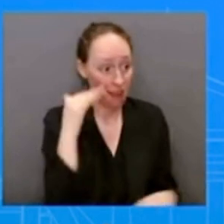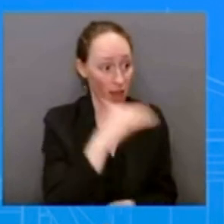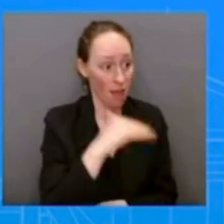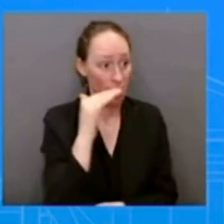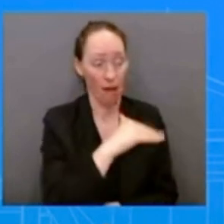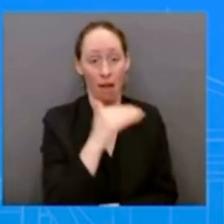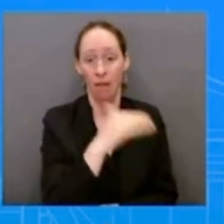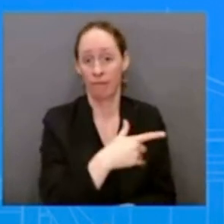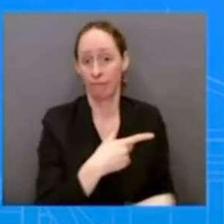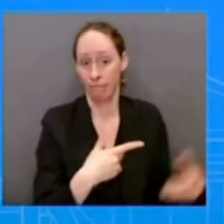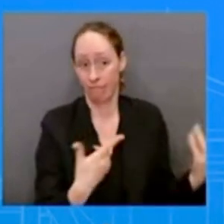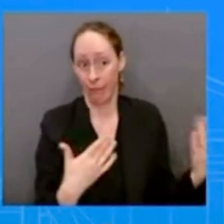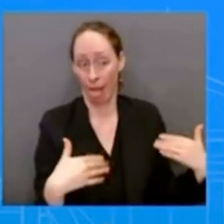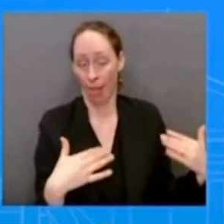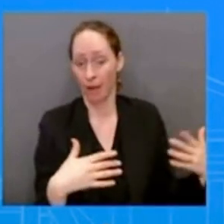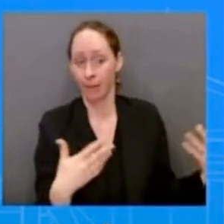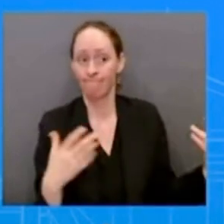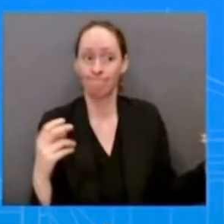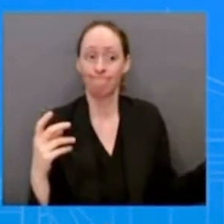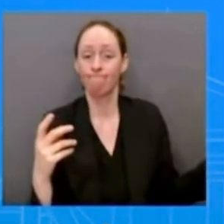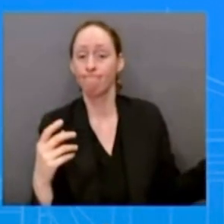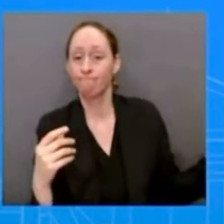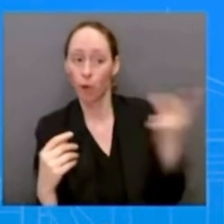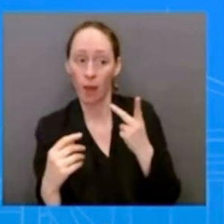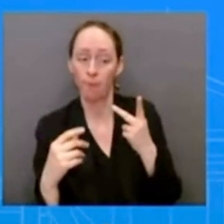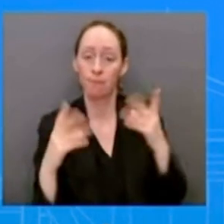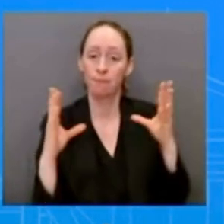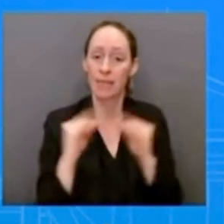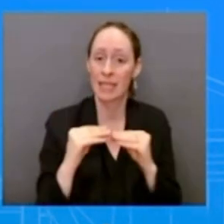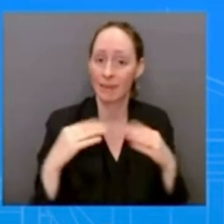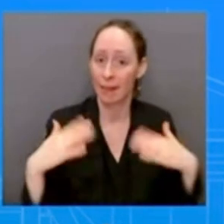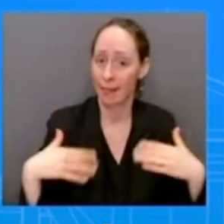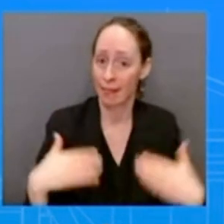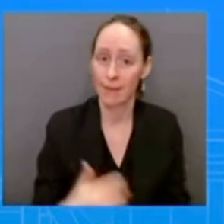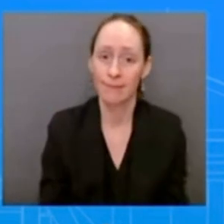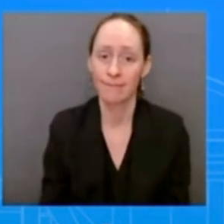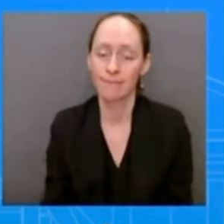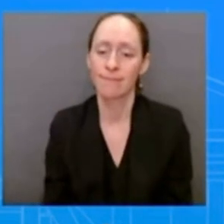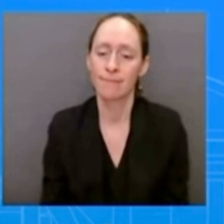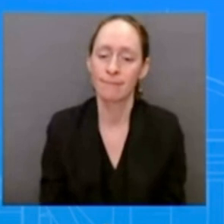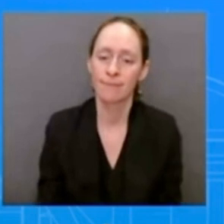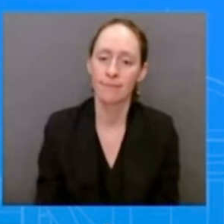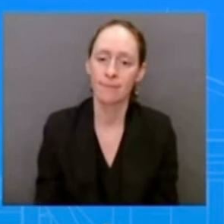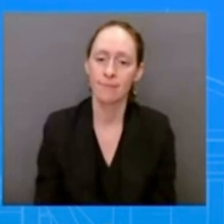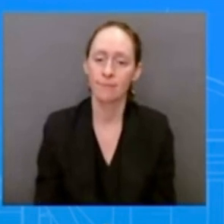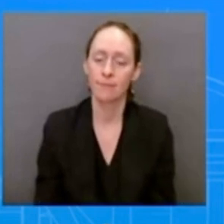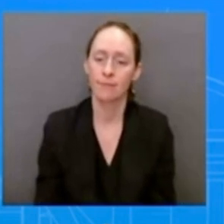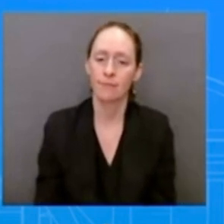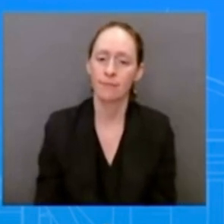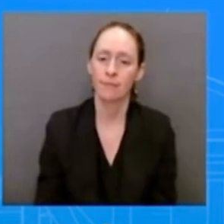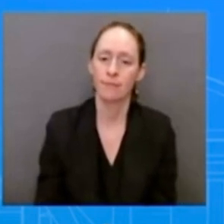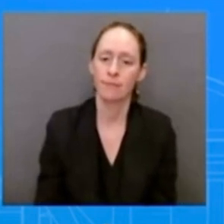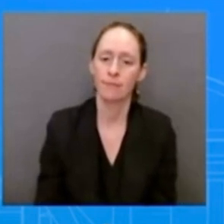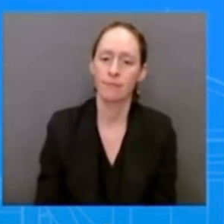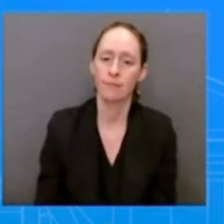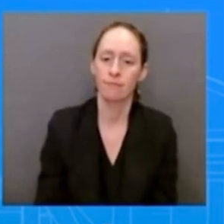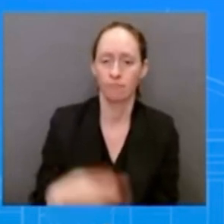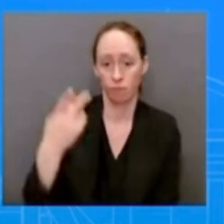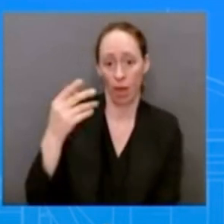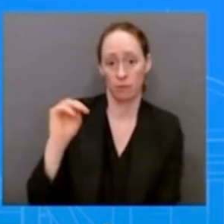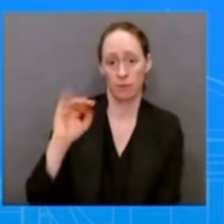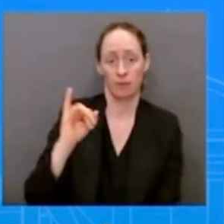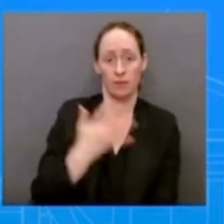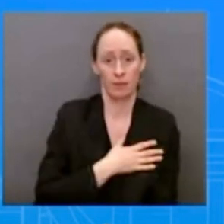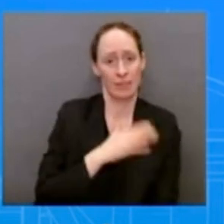a couple more back on haiti trudeau seems to be rejecting the idea that military force is a way to